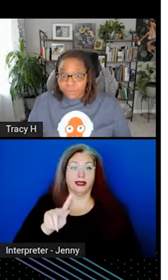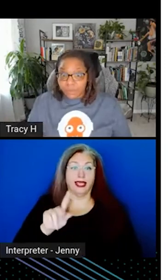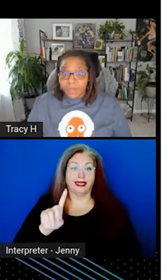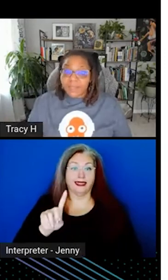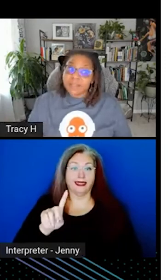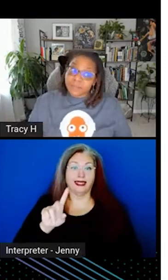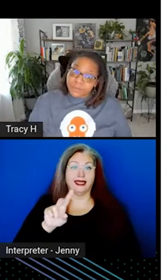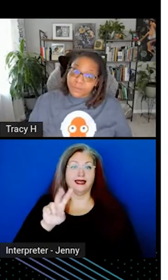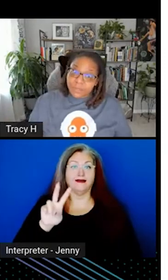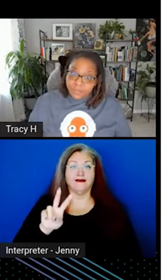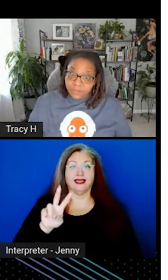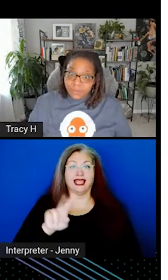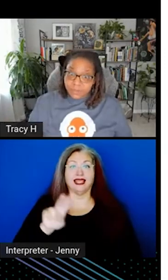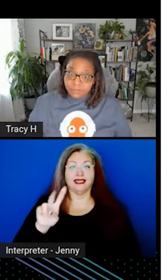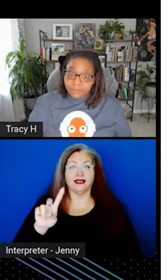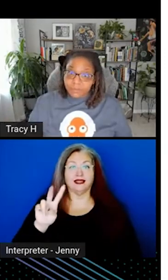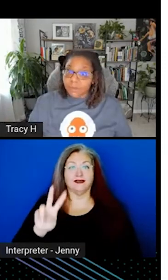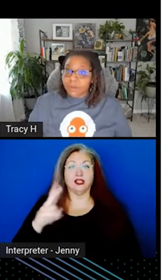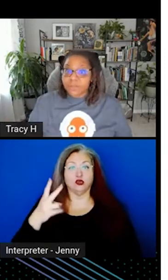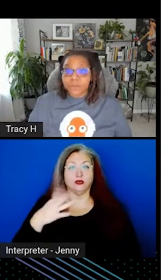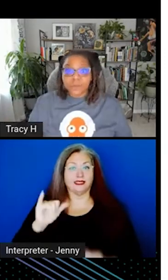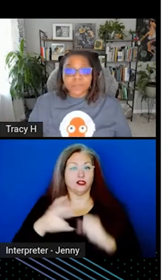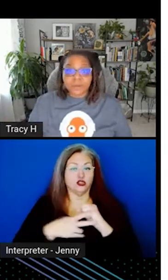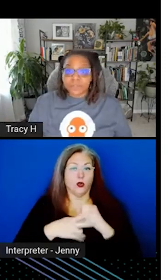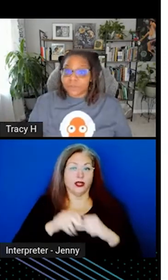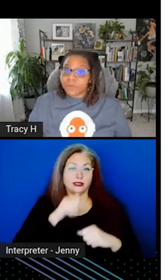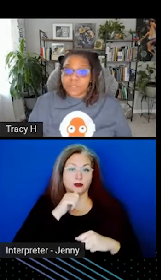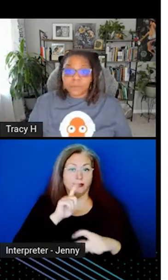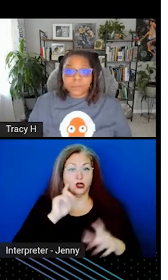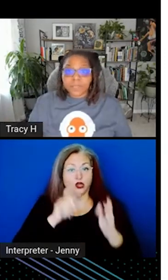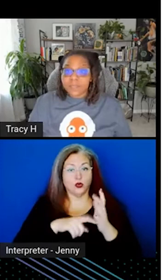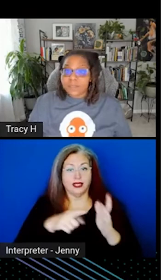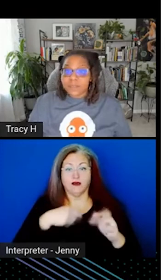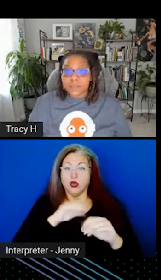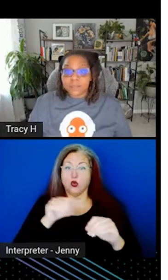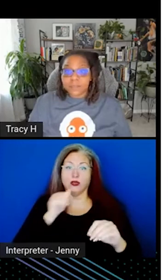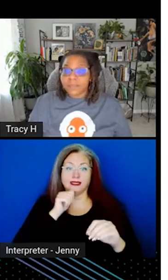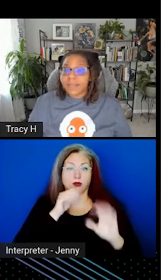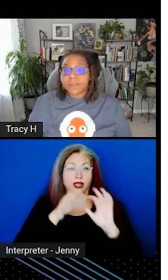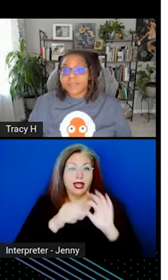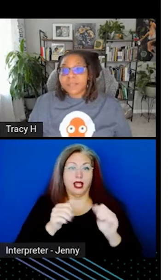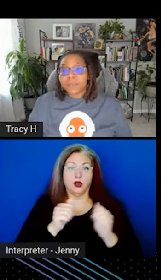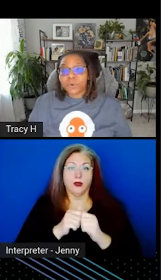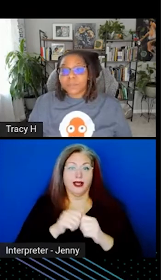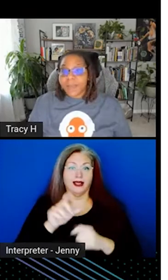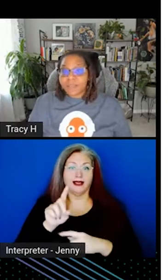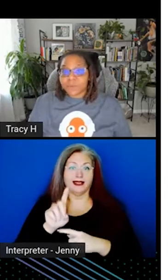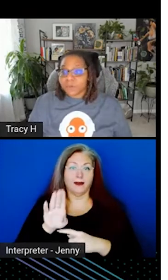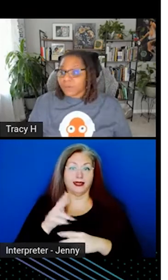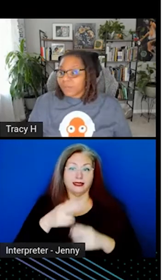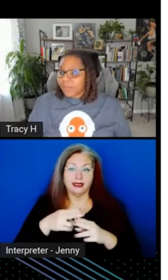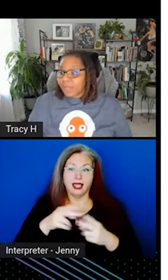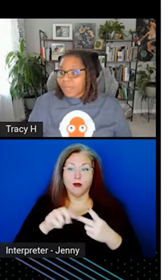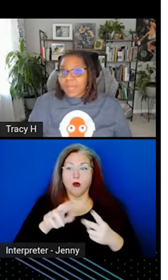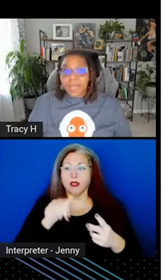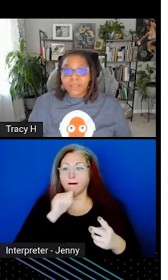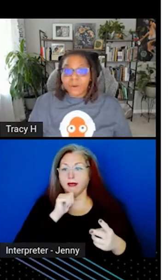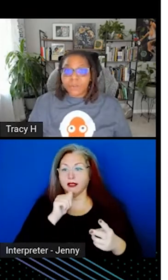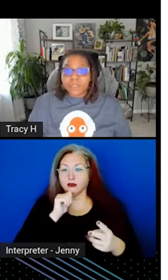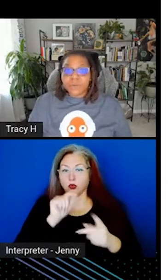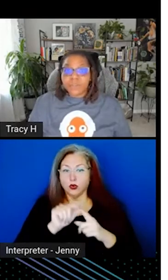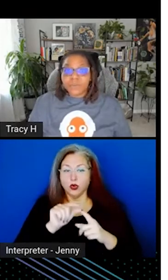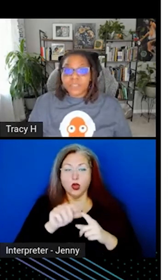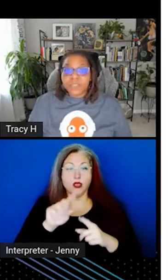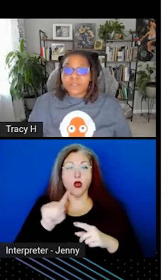and it's still storing secrets. You'll also notice there's no secret related to the database name or the password. And the